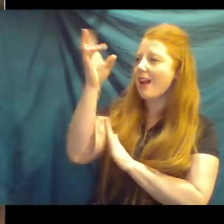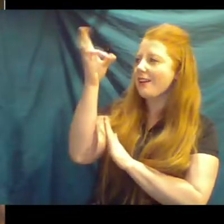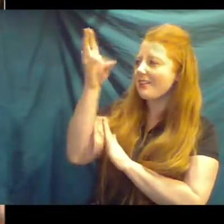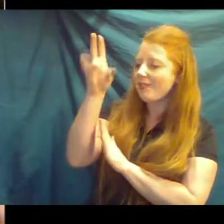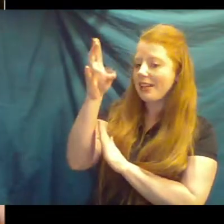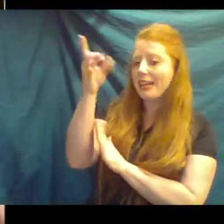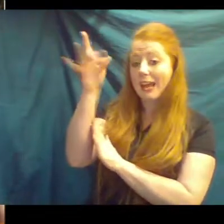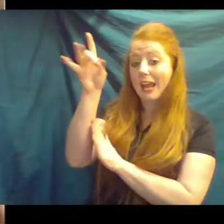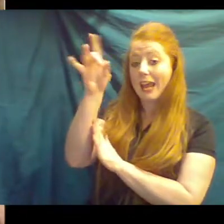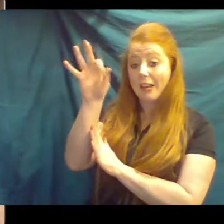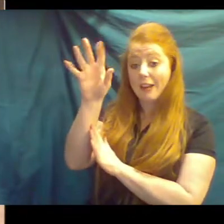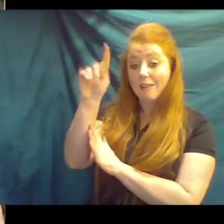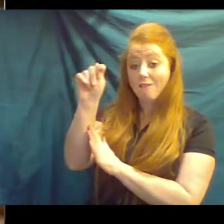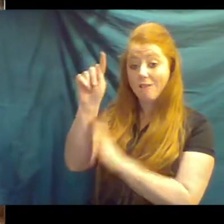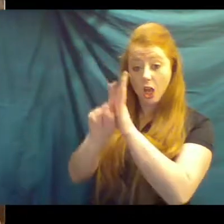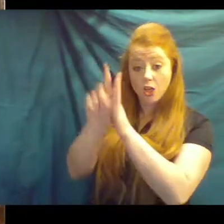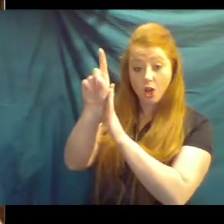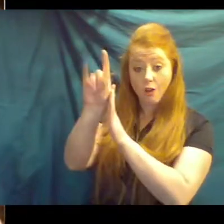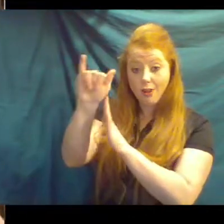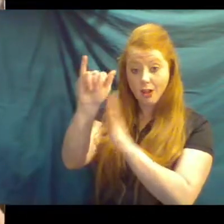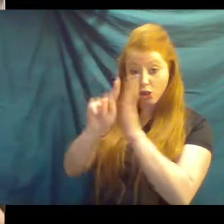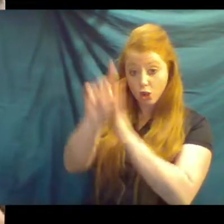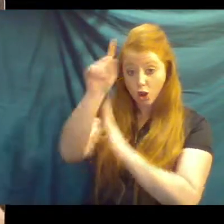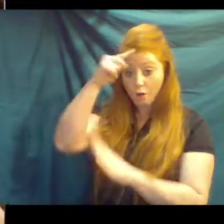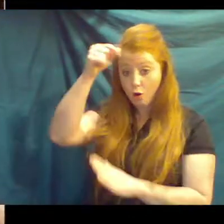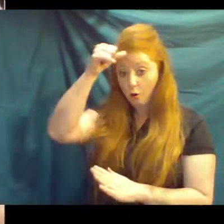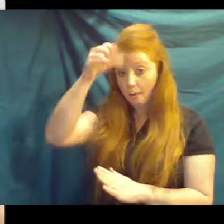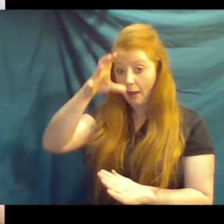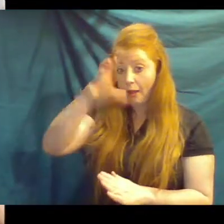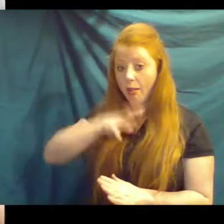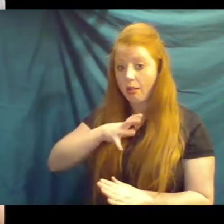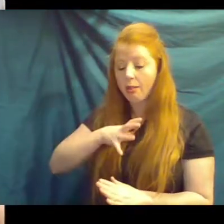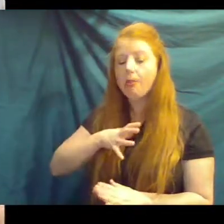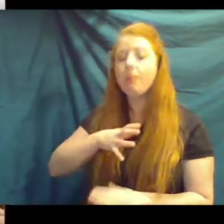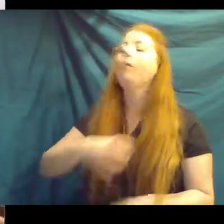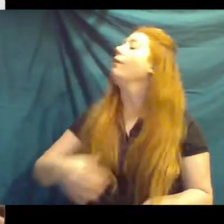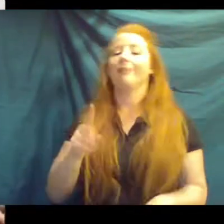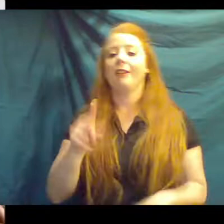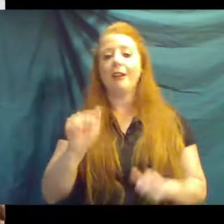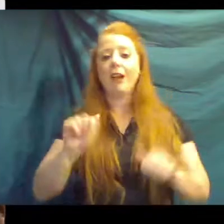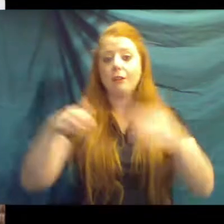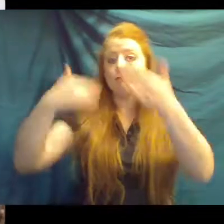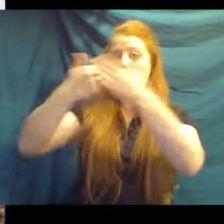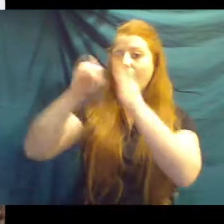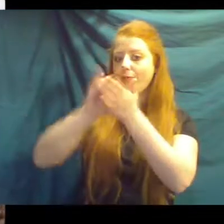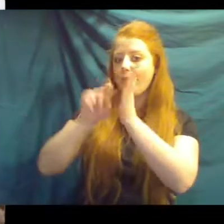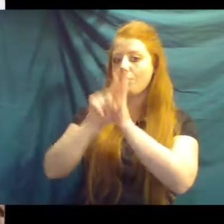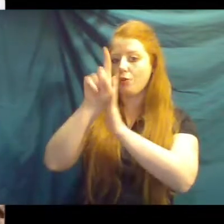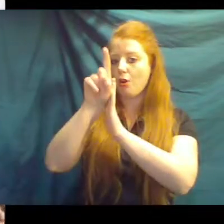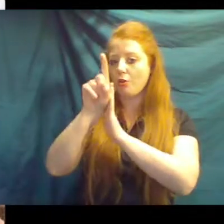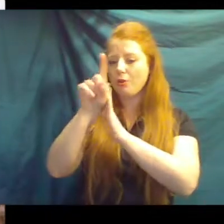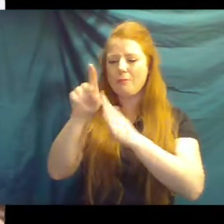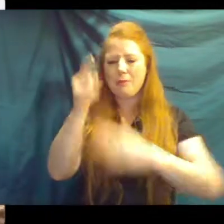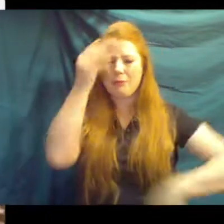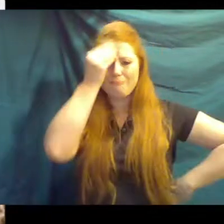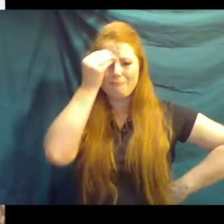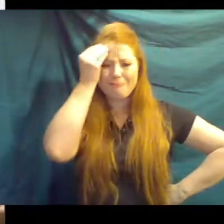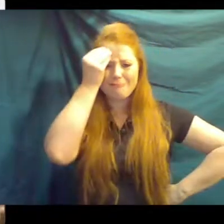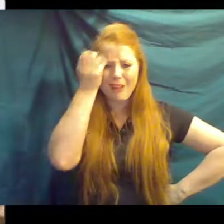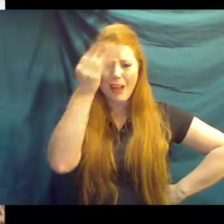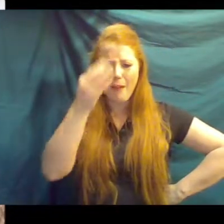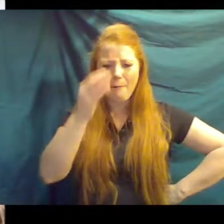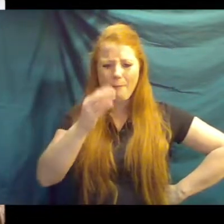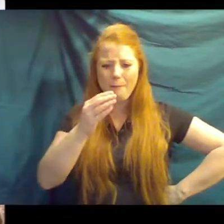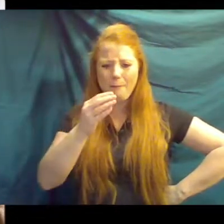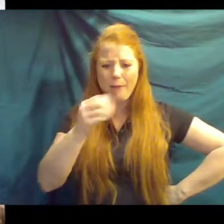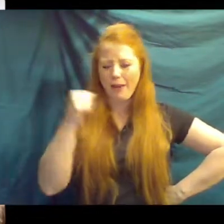really tall for a male giraffe, but they can get that tall. And you might wonder how many vertebrae they have in their